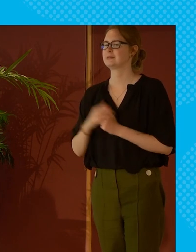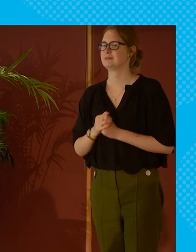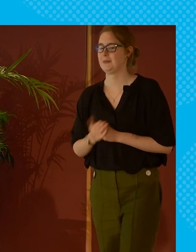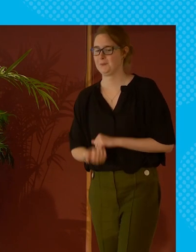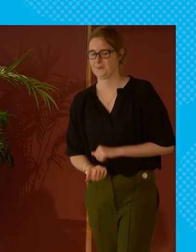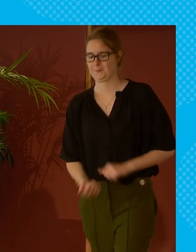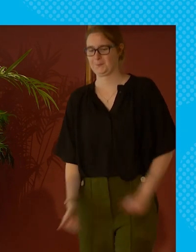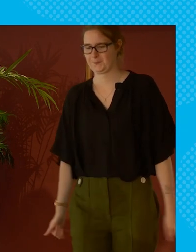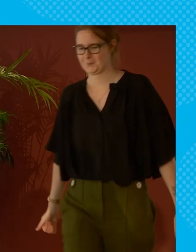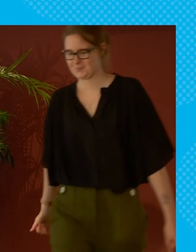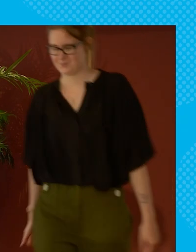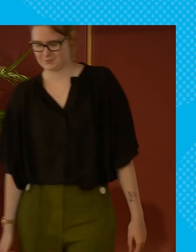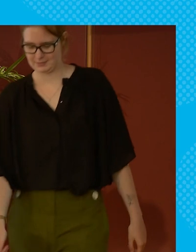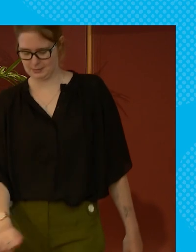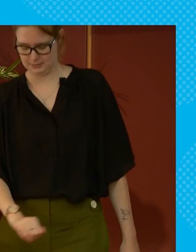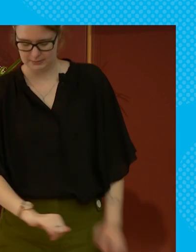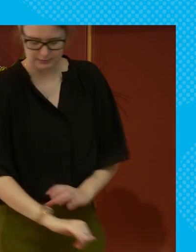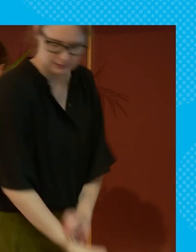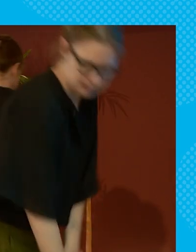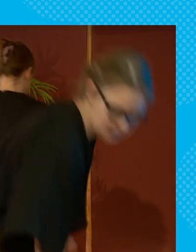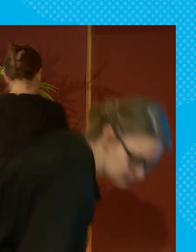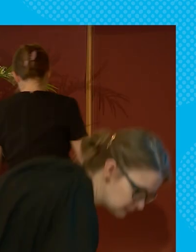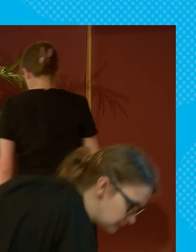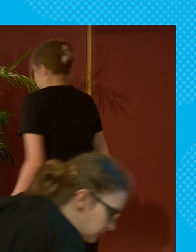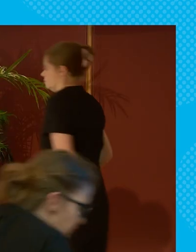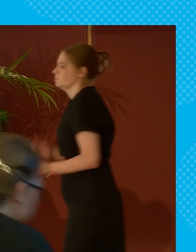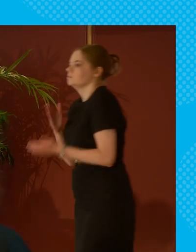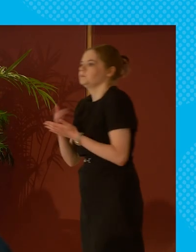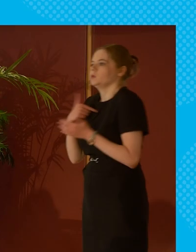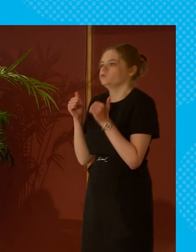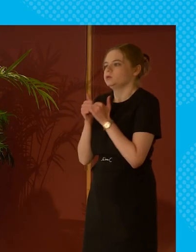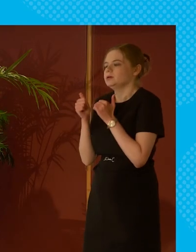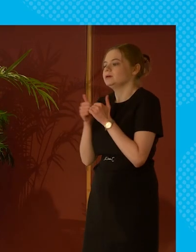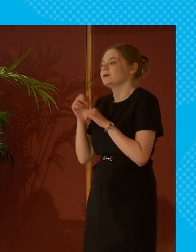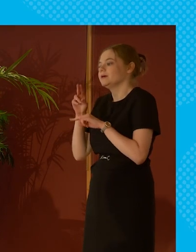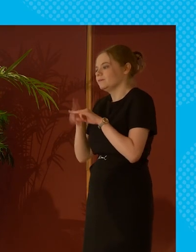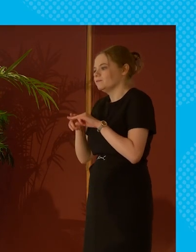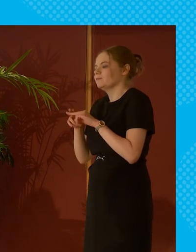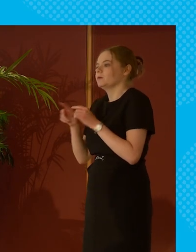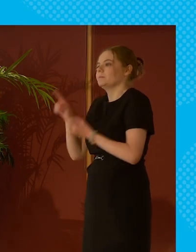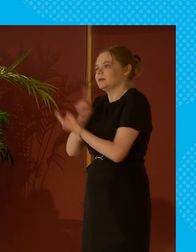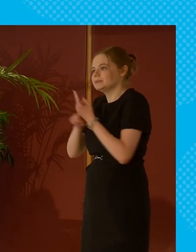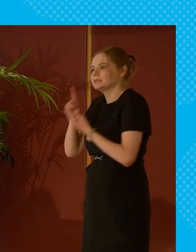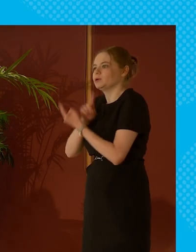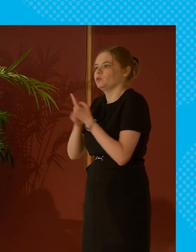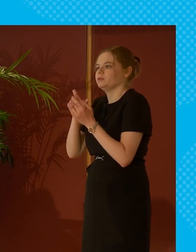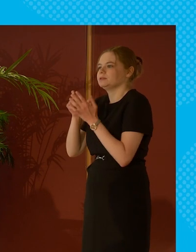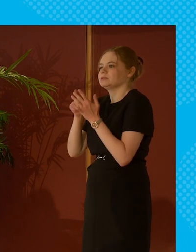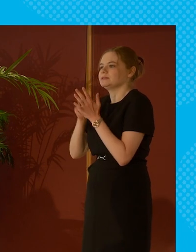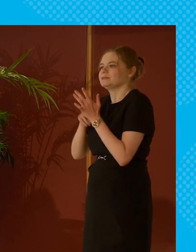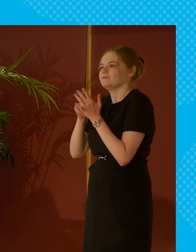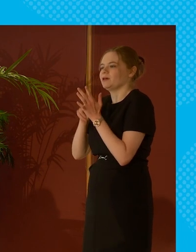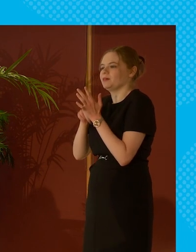chris yeah just to thoroughly agree with that we quite often particularly if we have meetings with civil servants and i say this with love